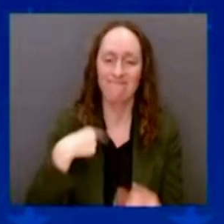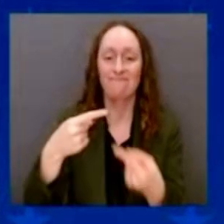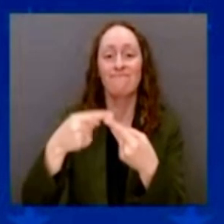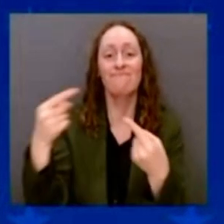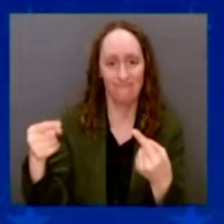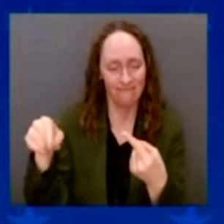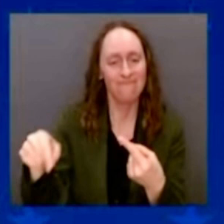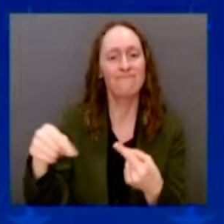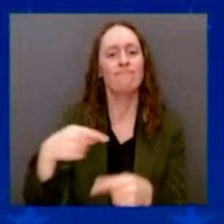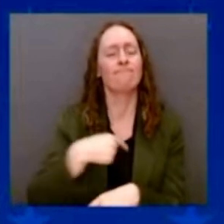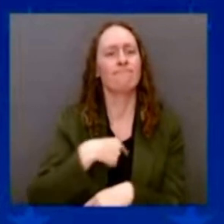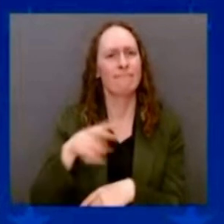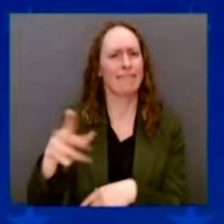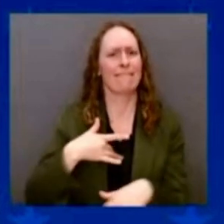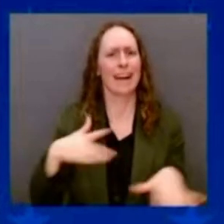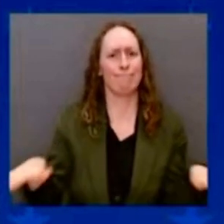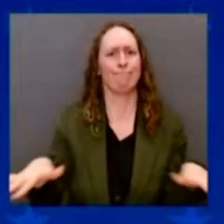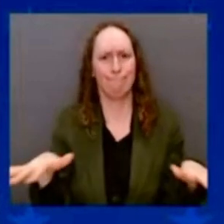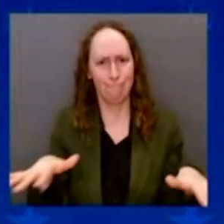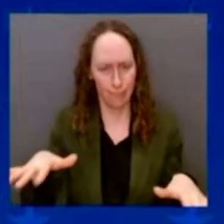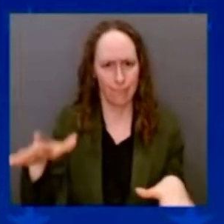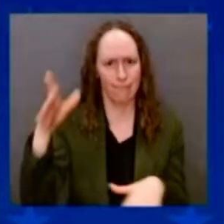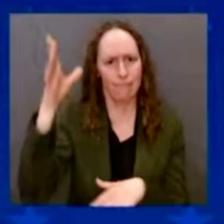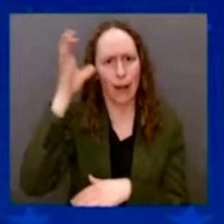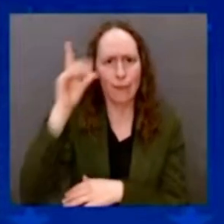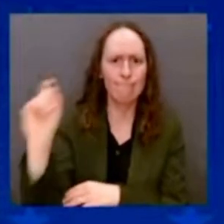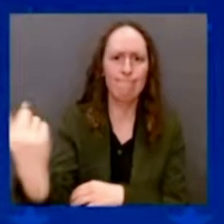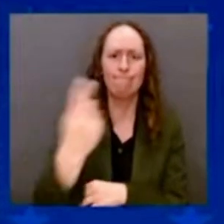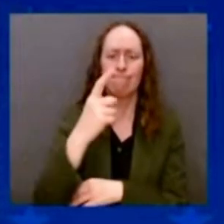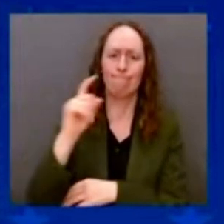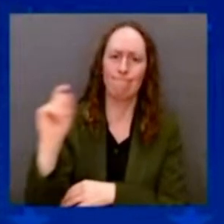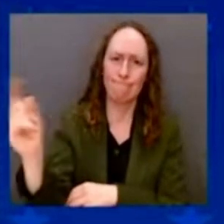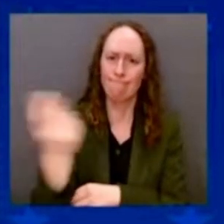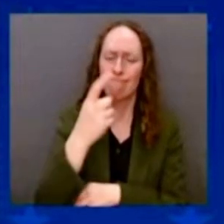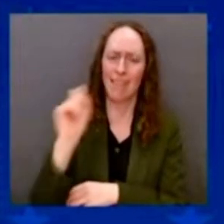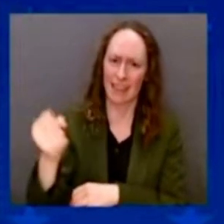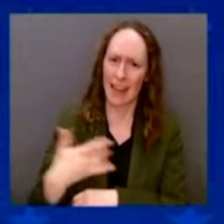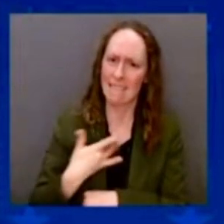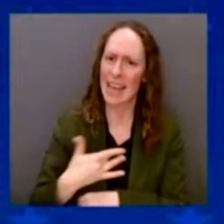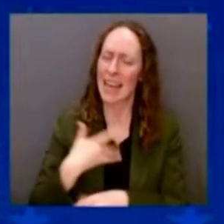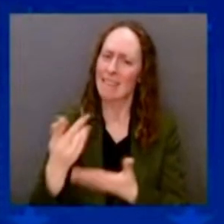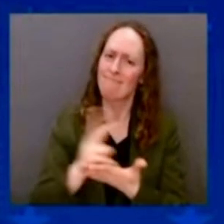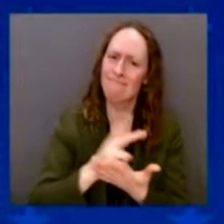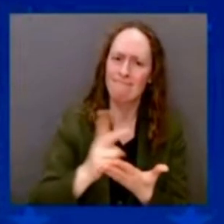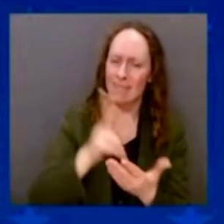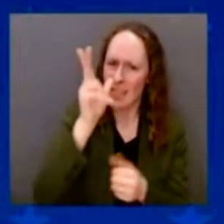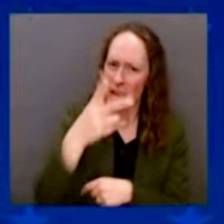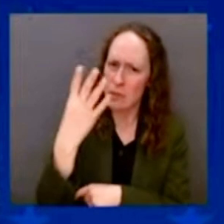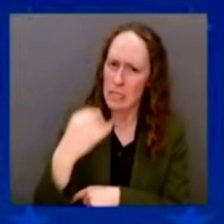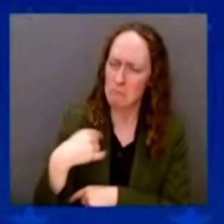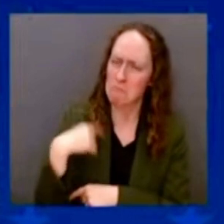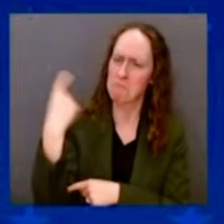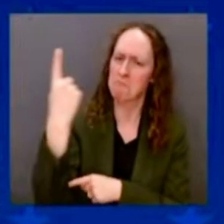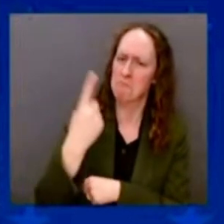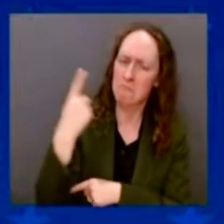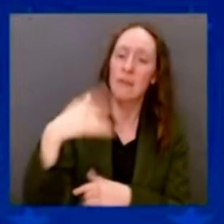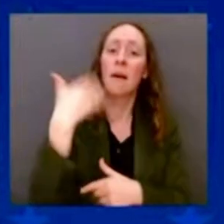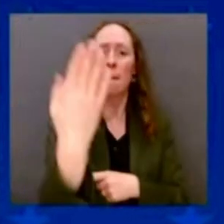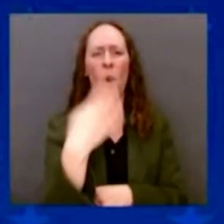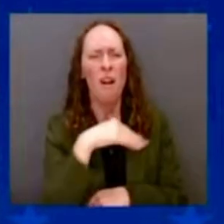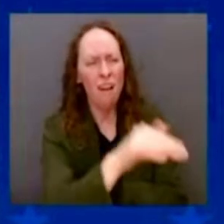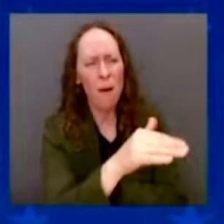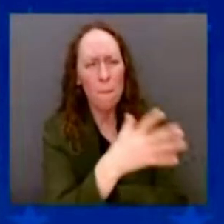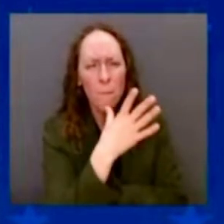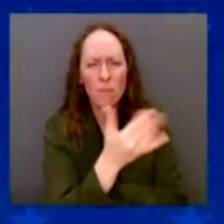could hear the bed. And I asked my mom the next morning, what's wrong with dad? She said, he just — his company said, no more health insurance.